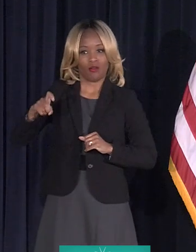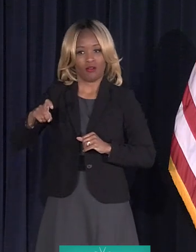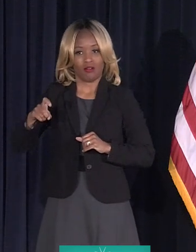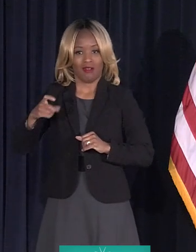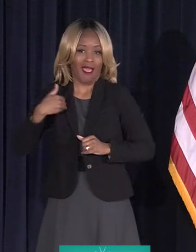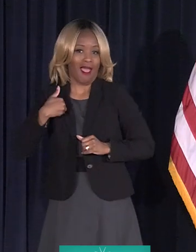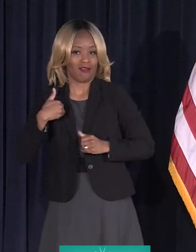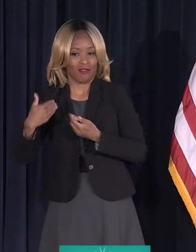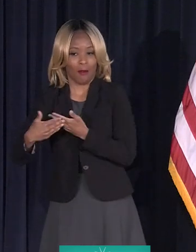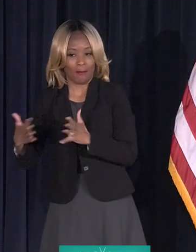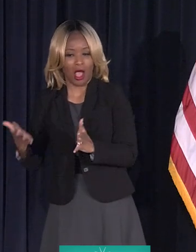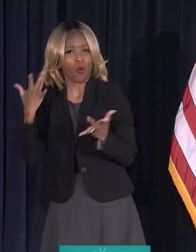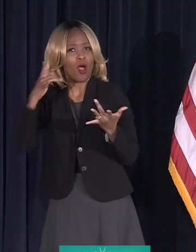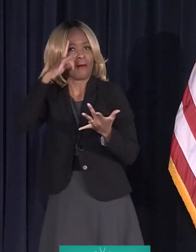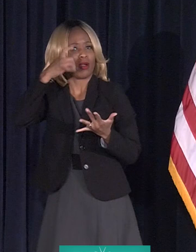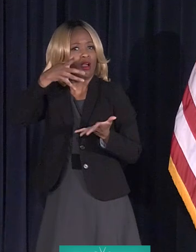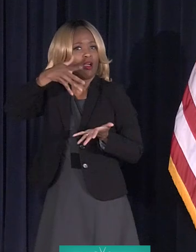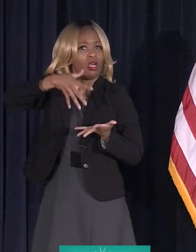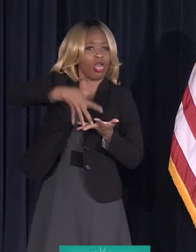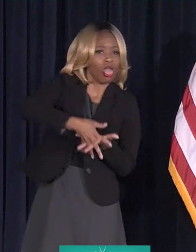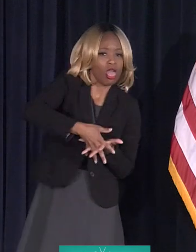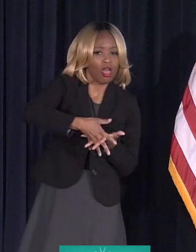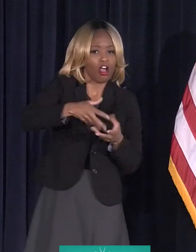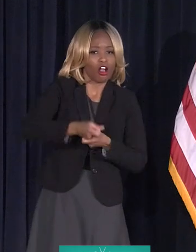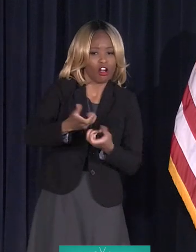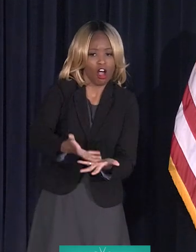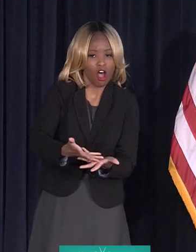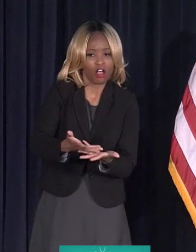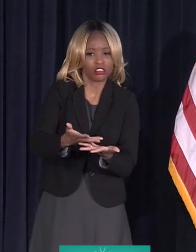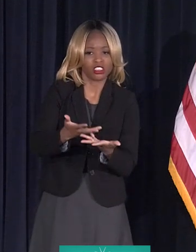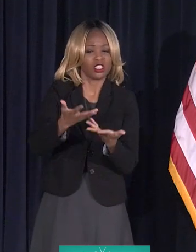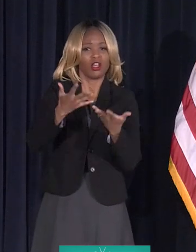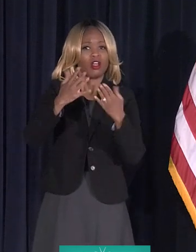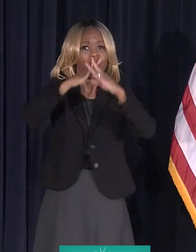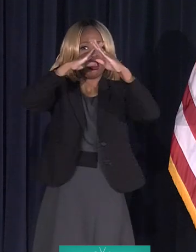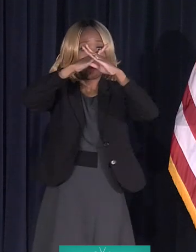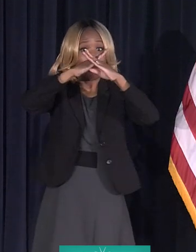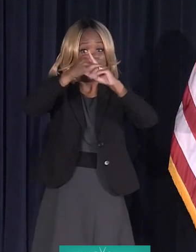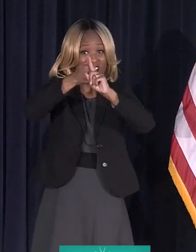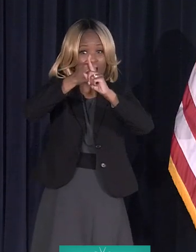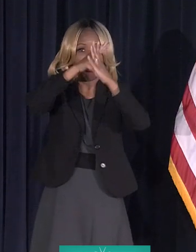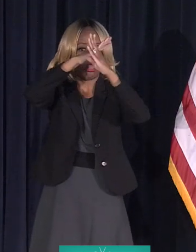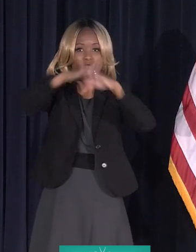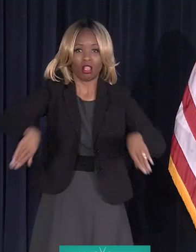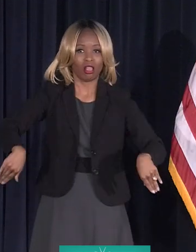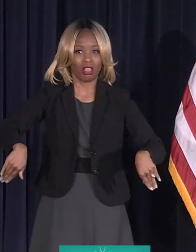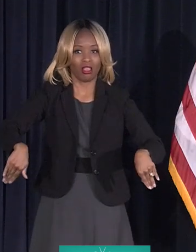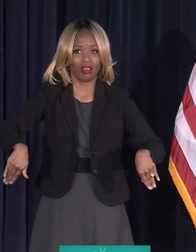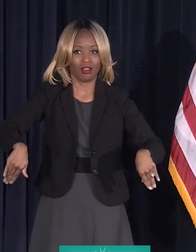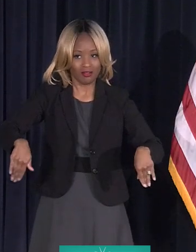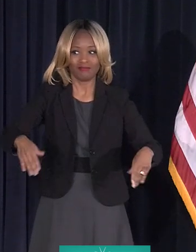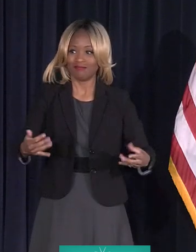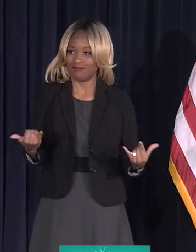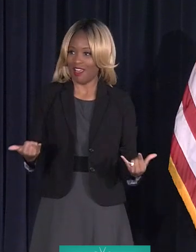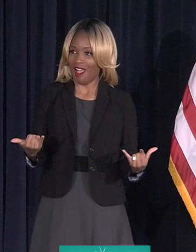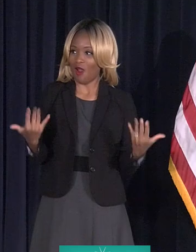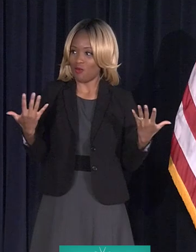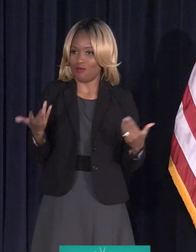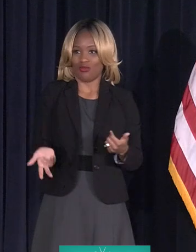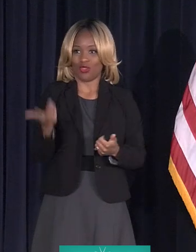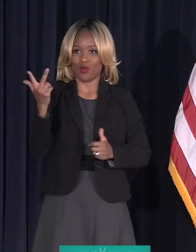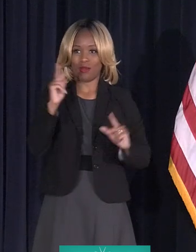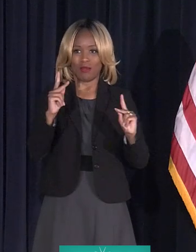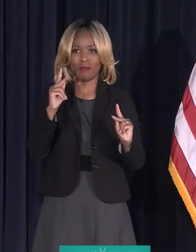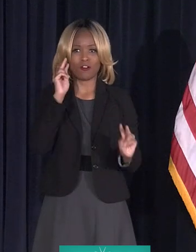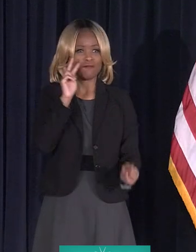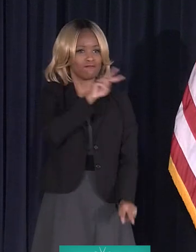cause is gone. The fence or the barrier has been removed. And three people receive